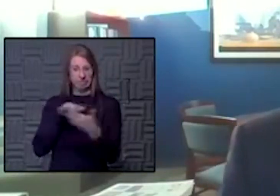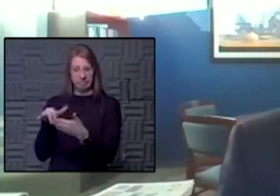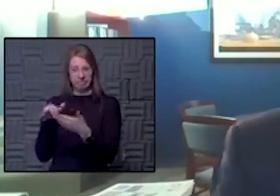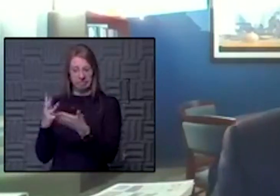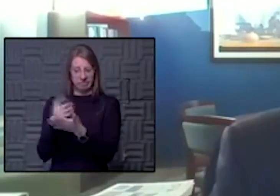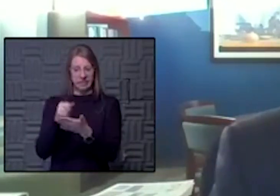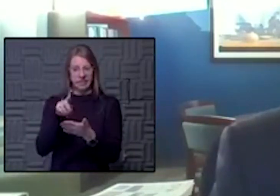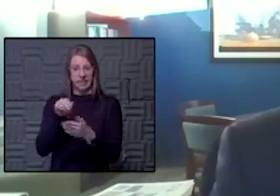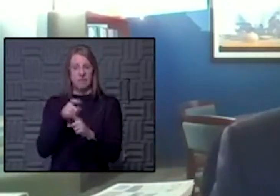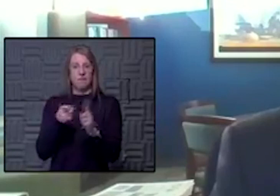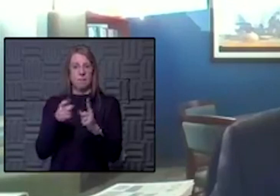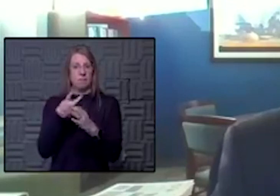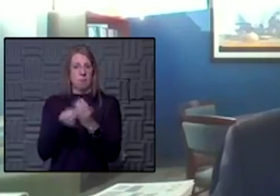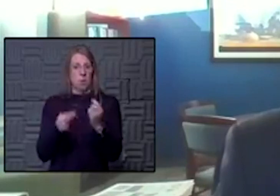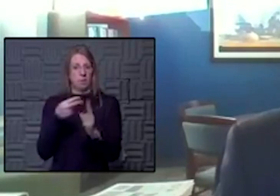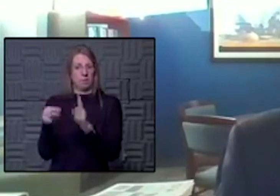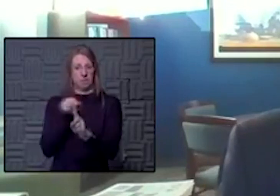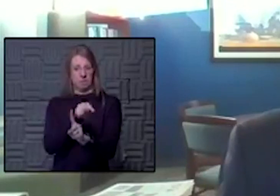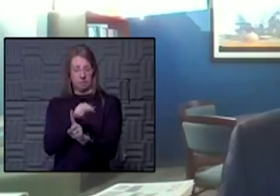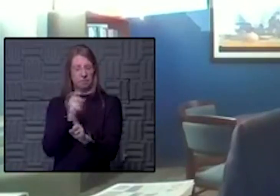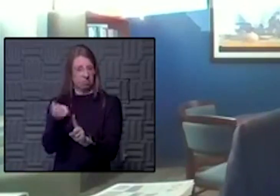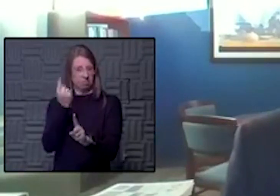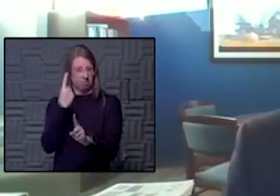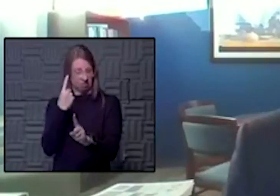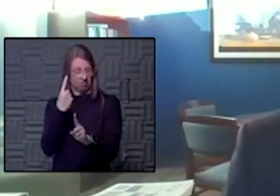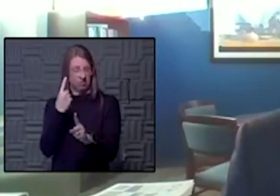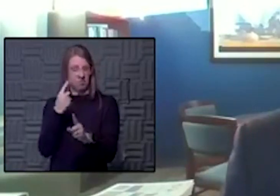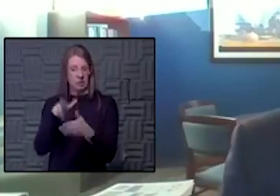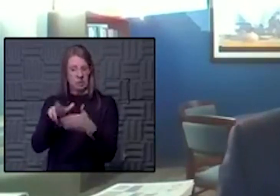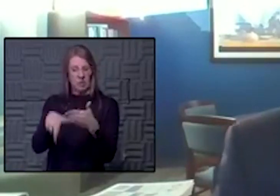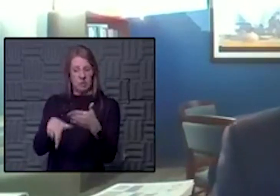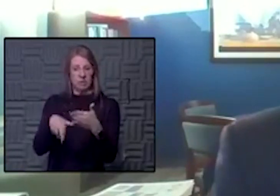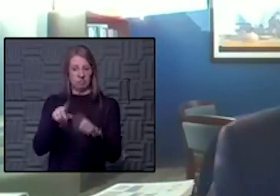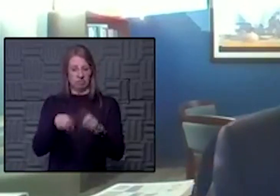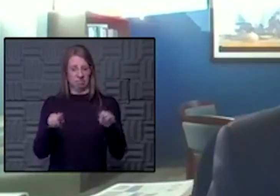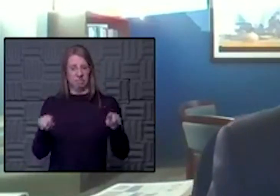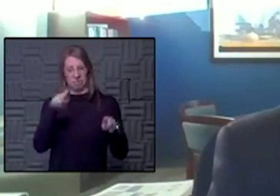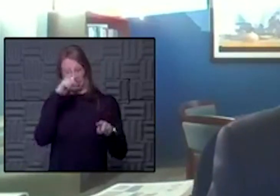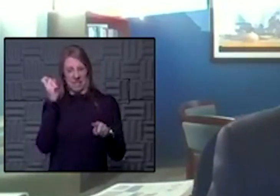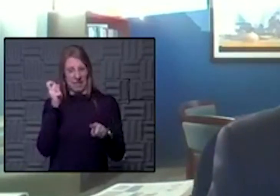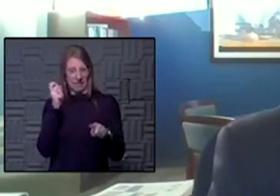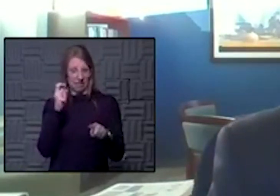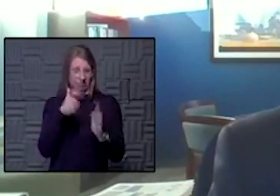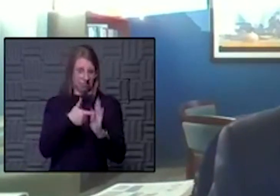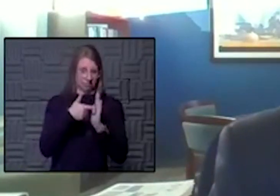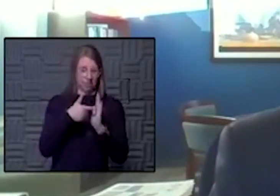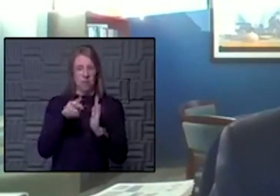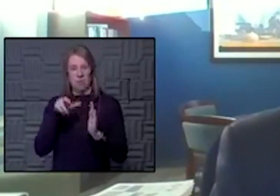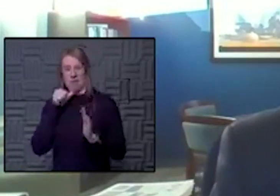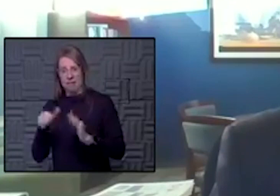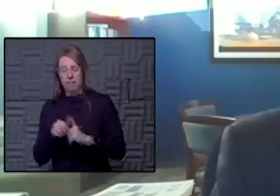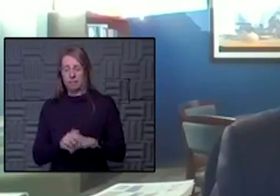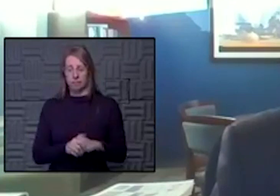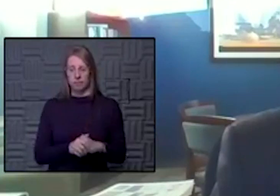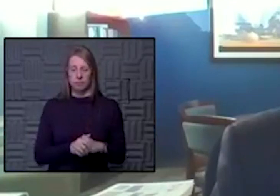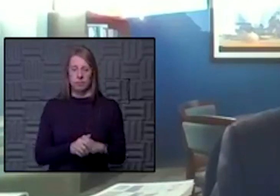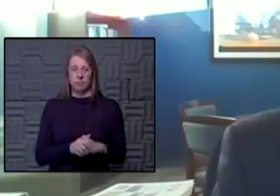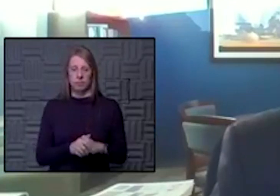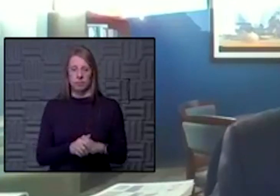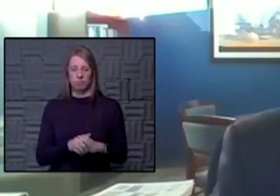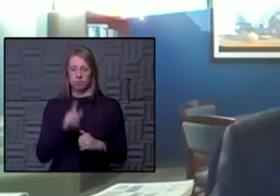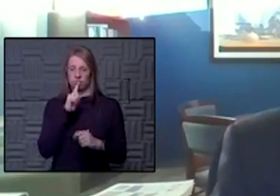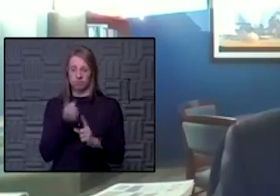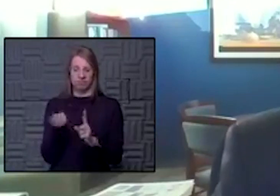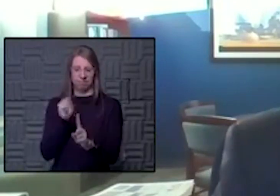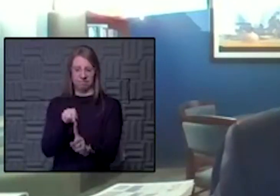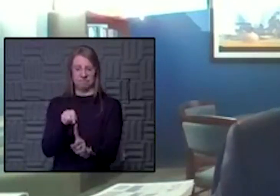creates a lot of variation in the outcomes. we're seeing that. And it falls back again. They don't have a